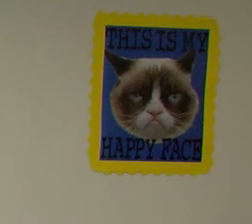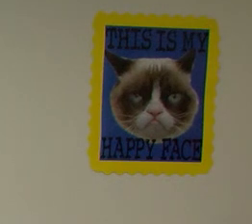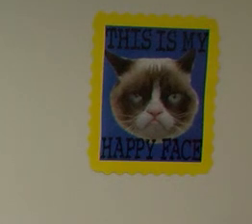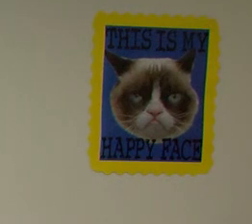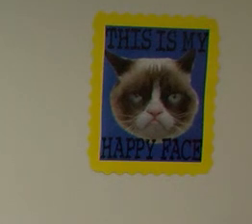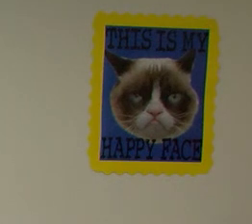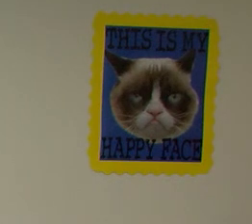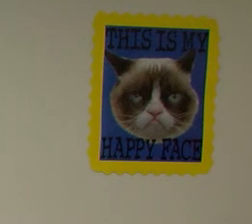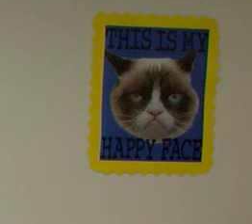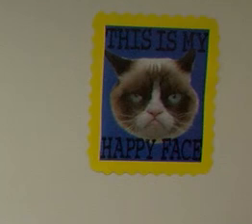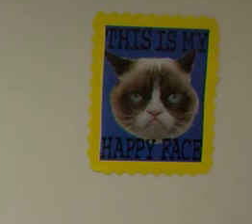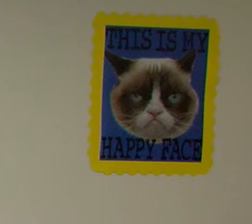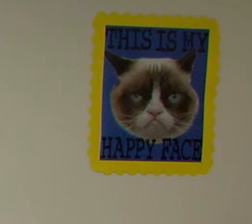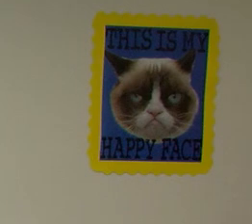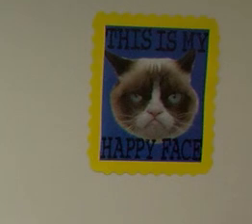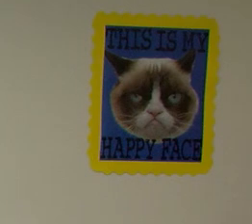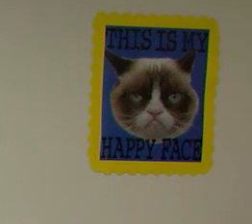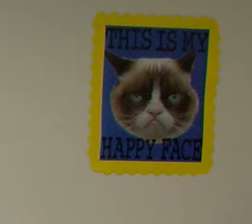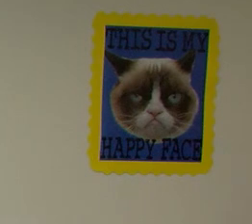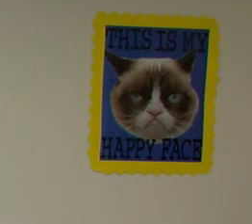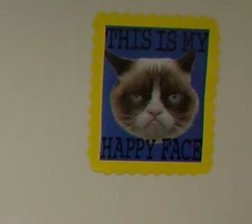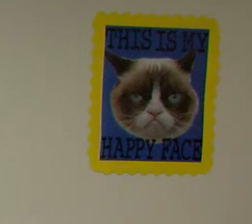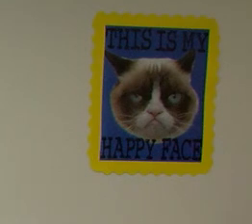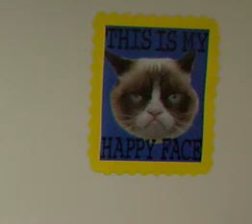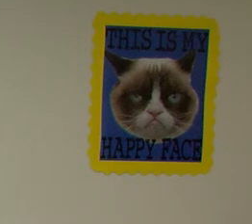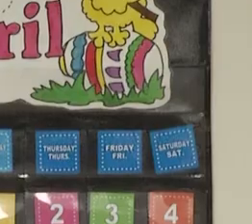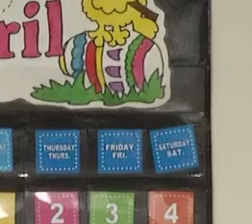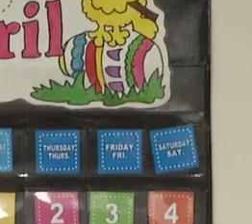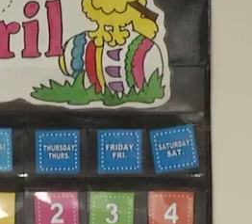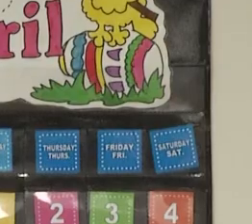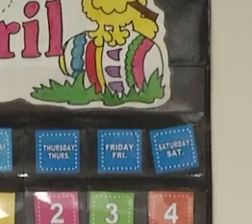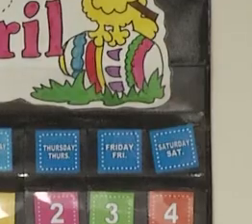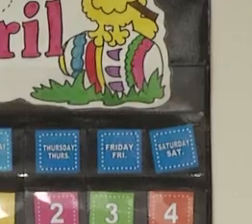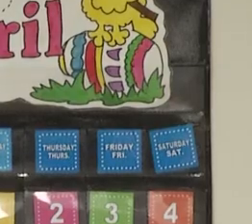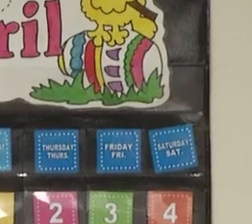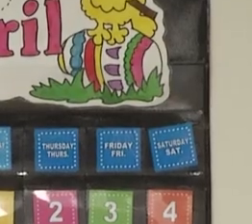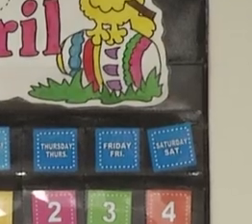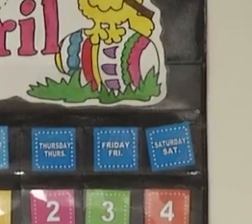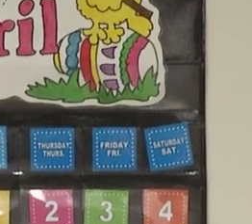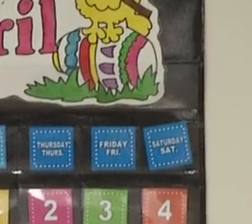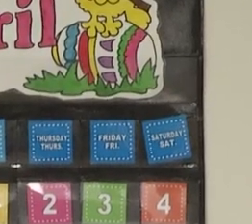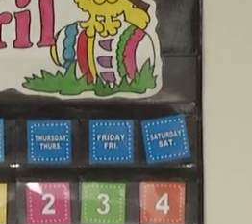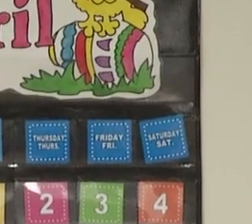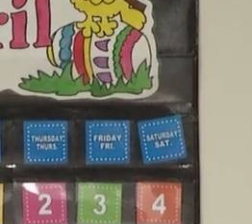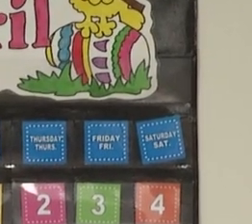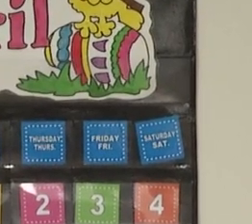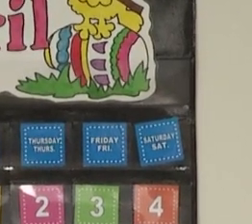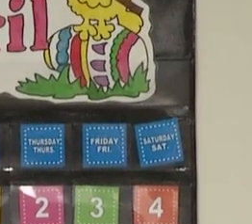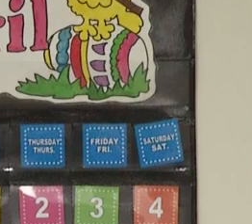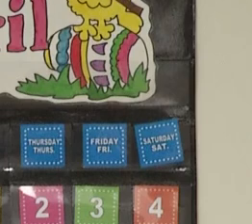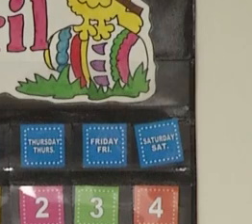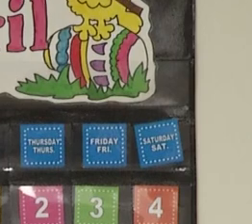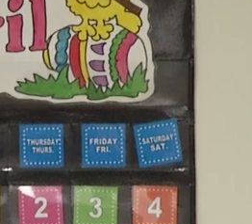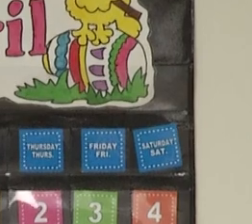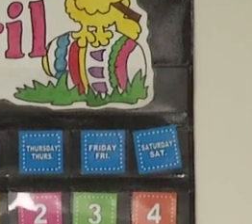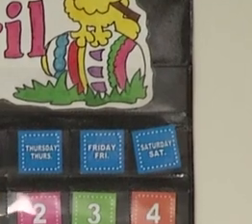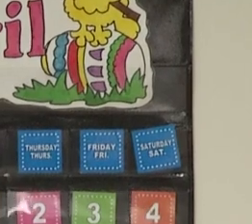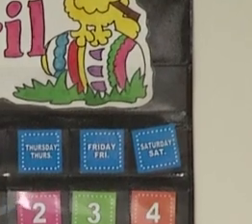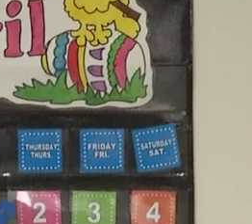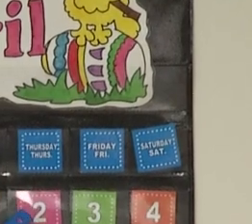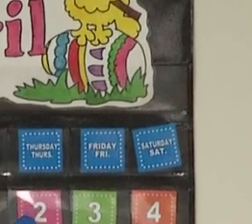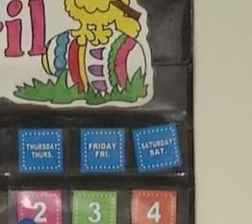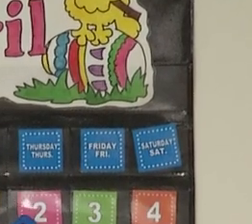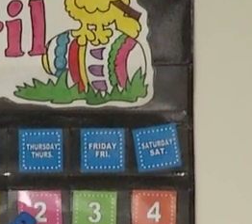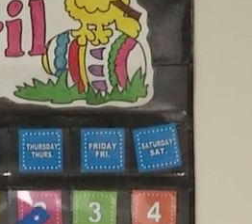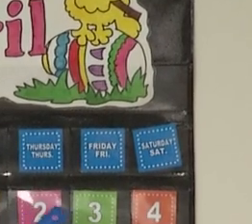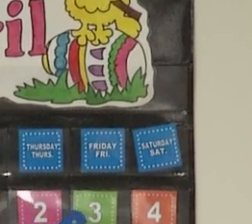Let's see if we can count how many days are in April. Count with me. One,